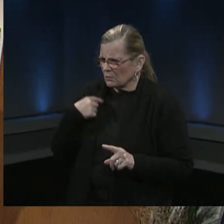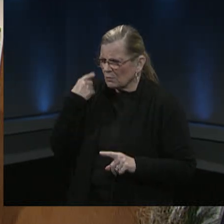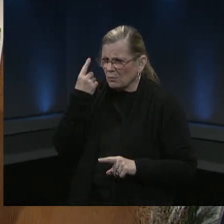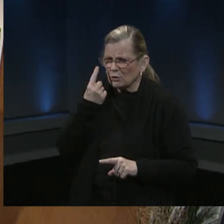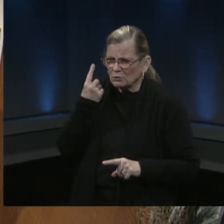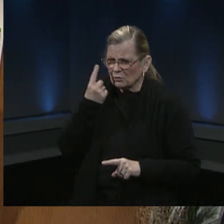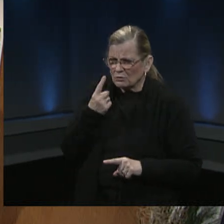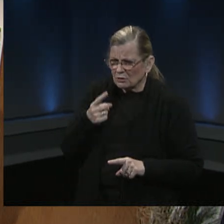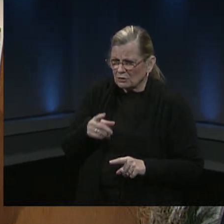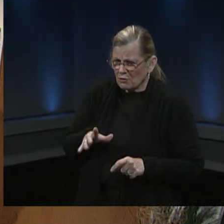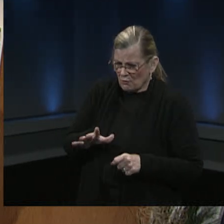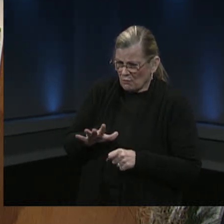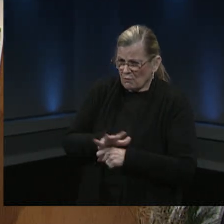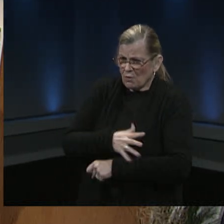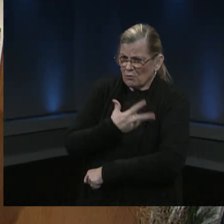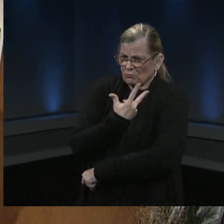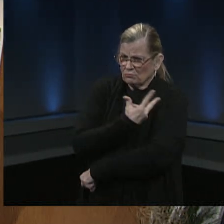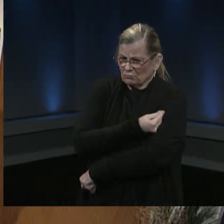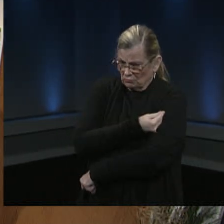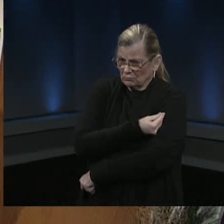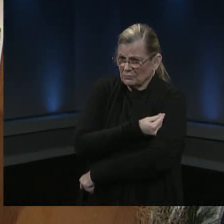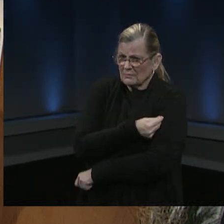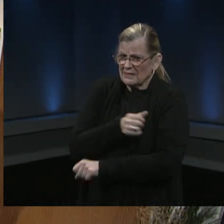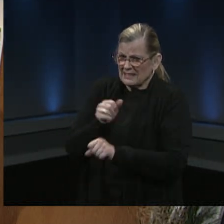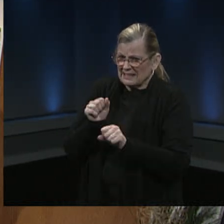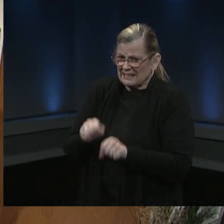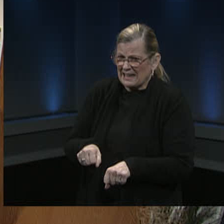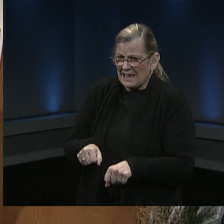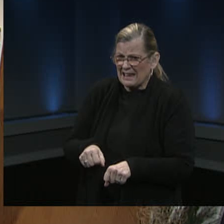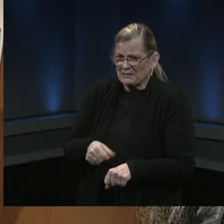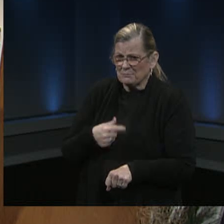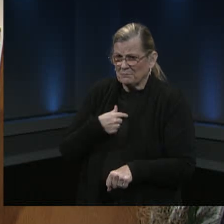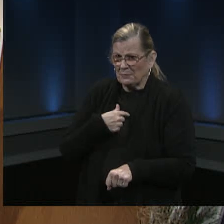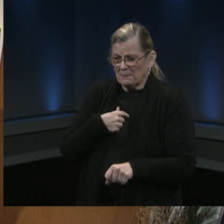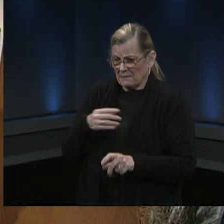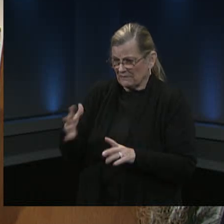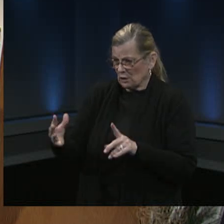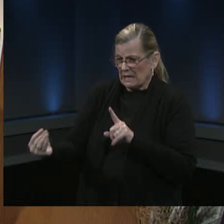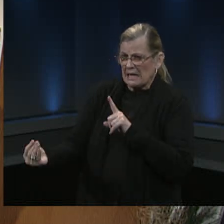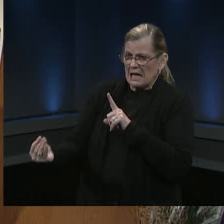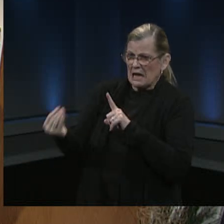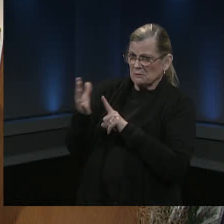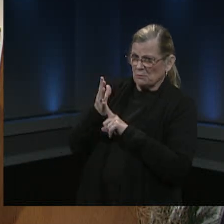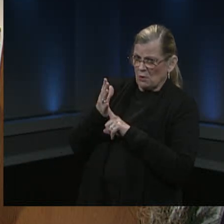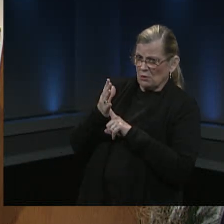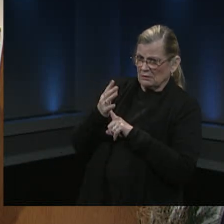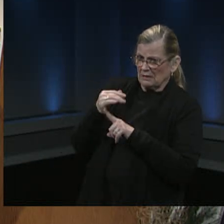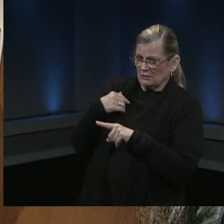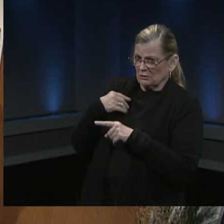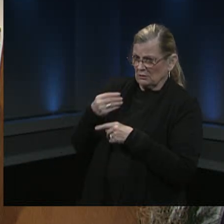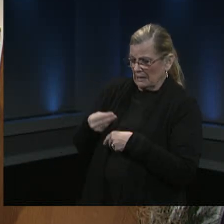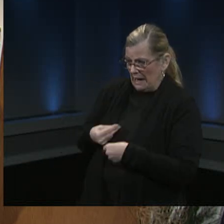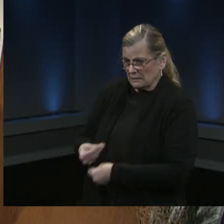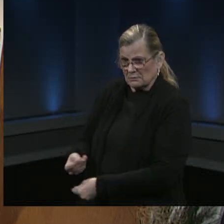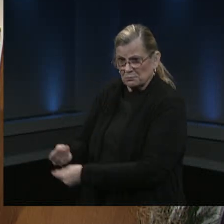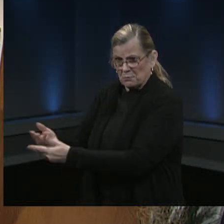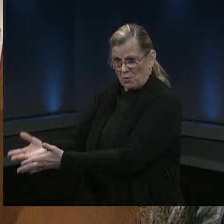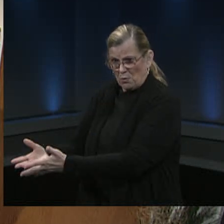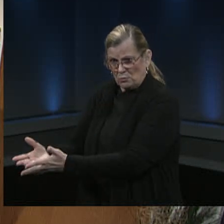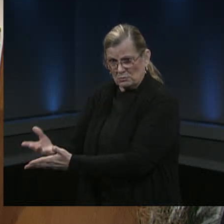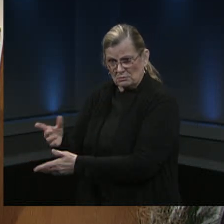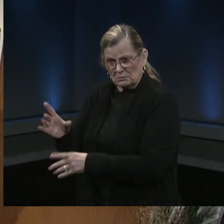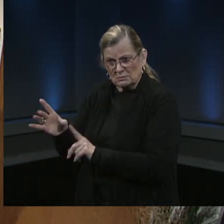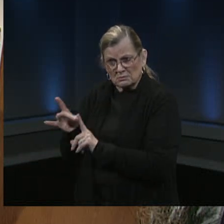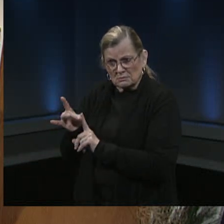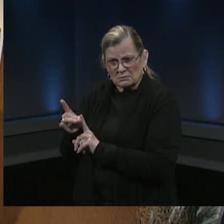still going to be a carrier if I'm exposed to the virus this is you know that you know